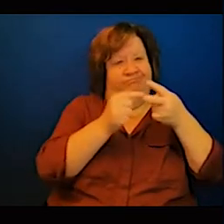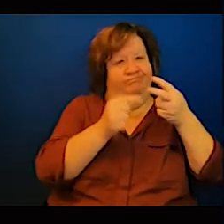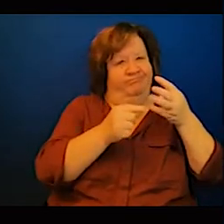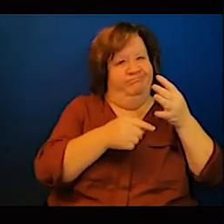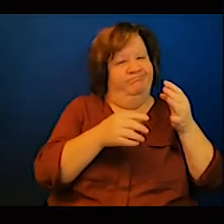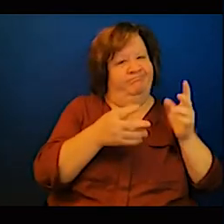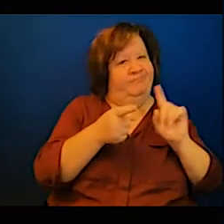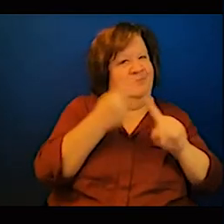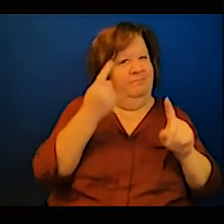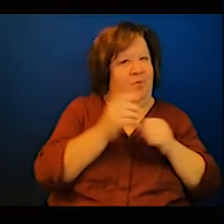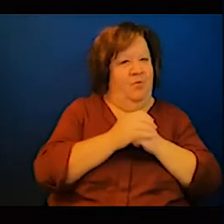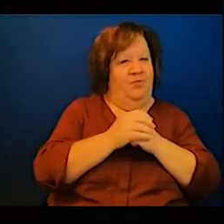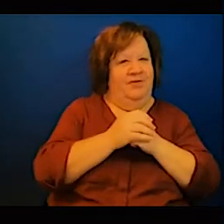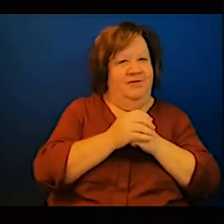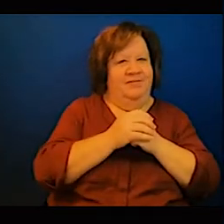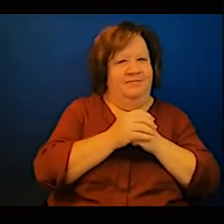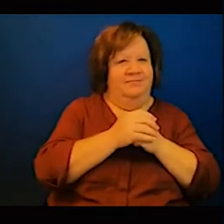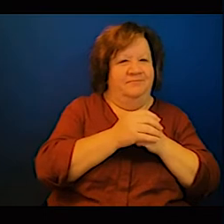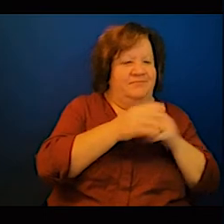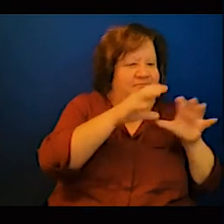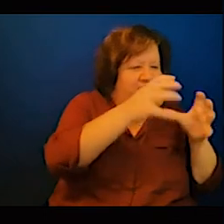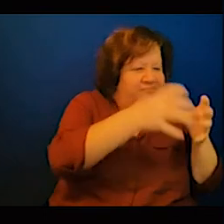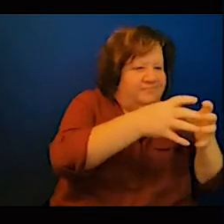are going to be established of the